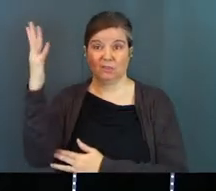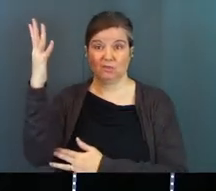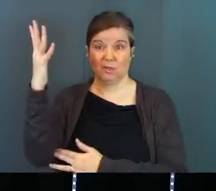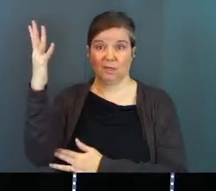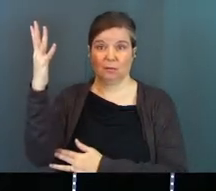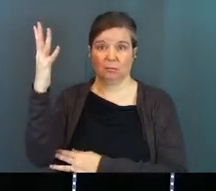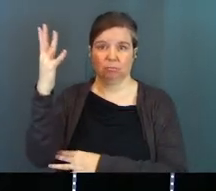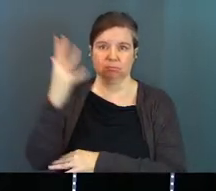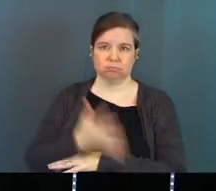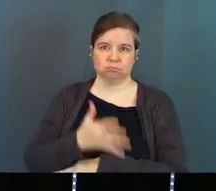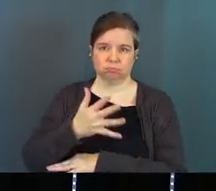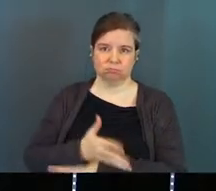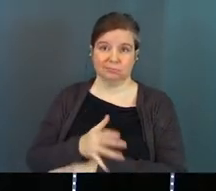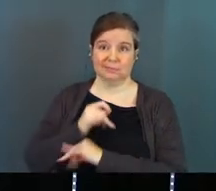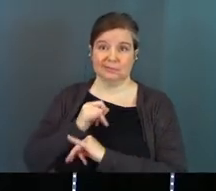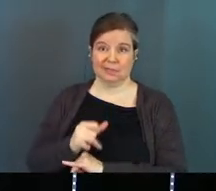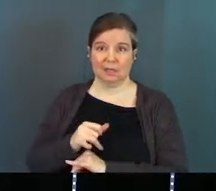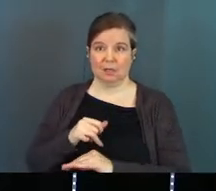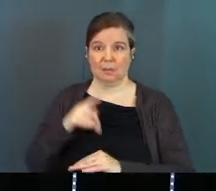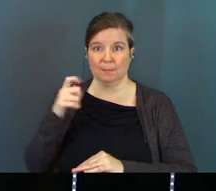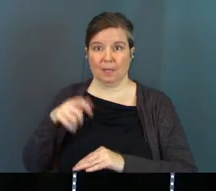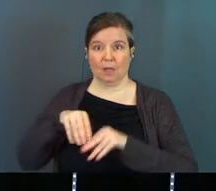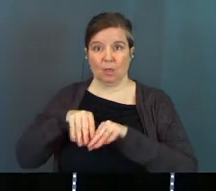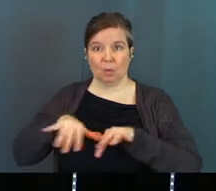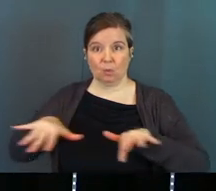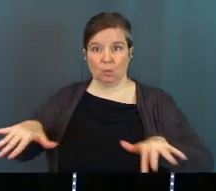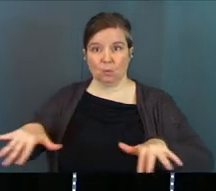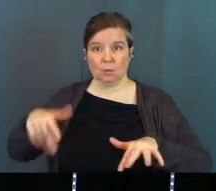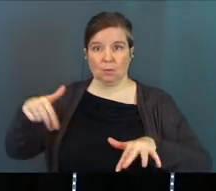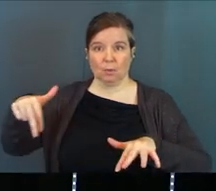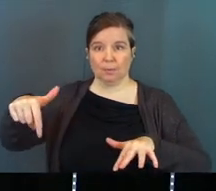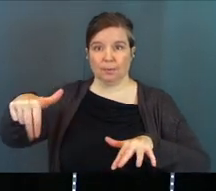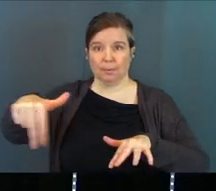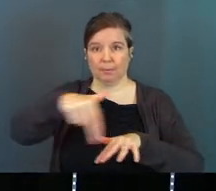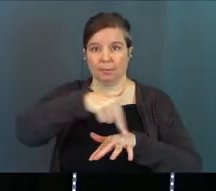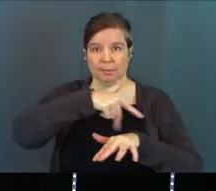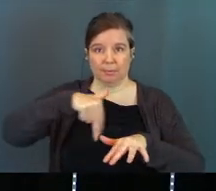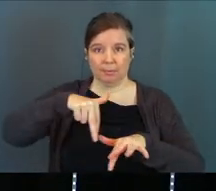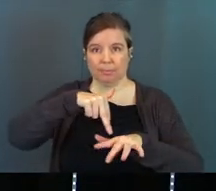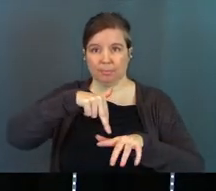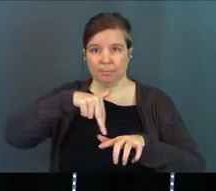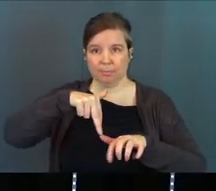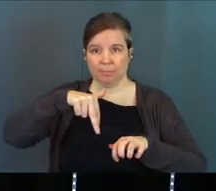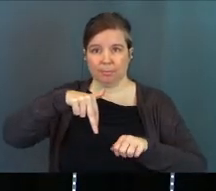that's just been stomped all over, and we've let those things break us down.